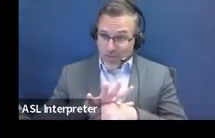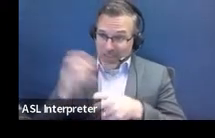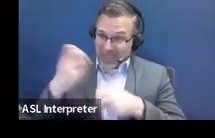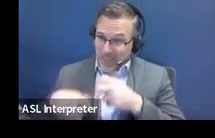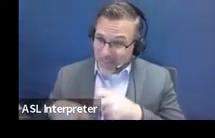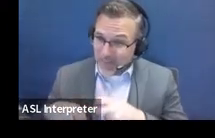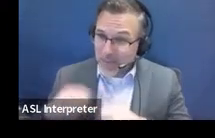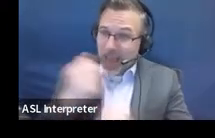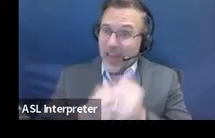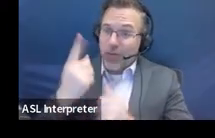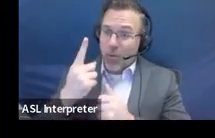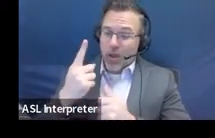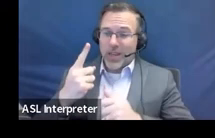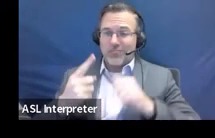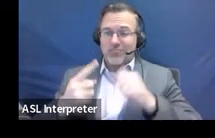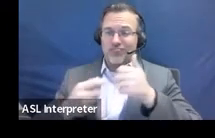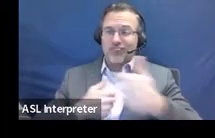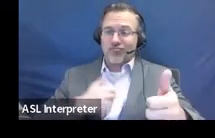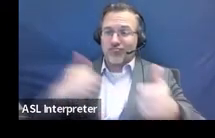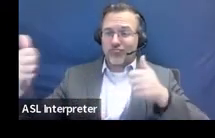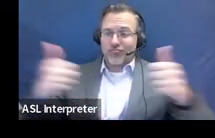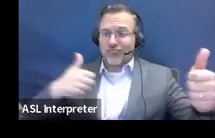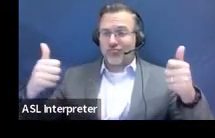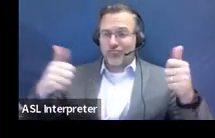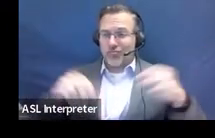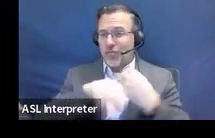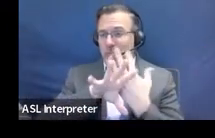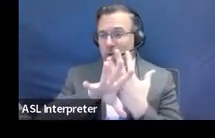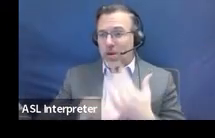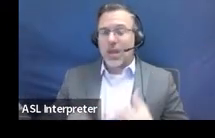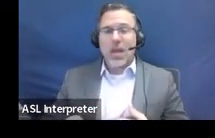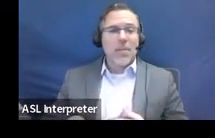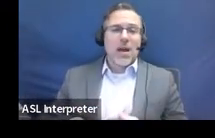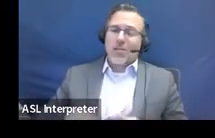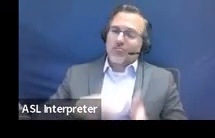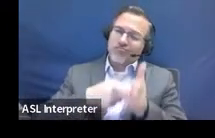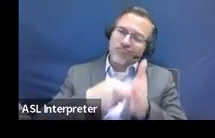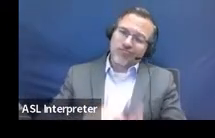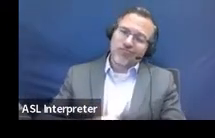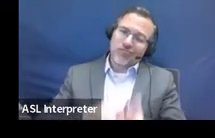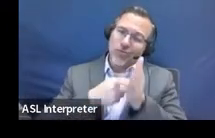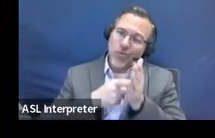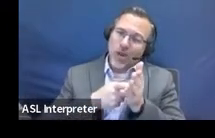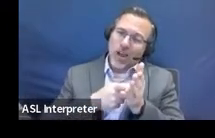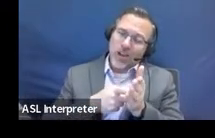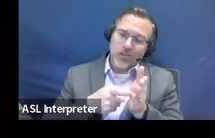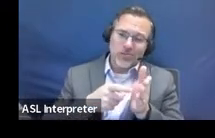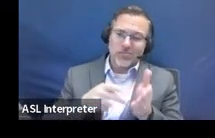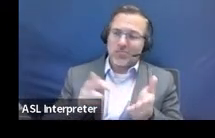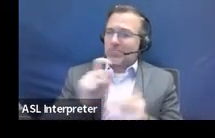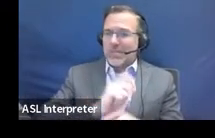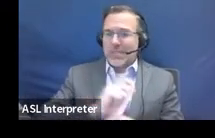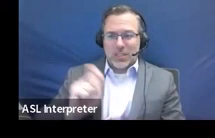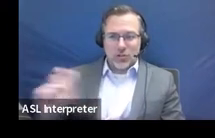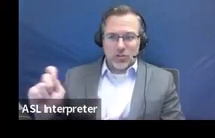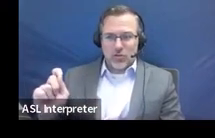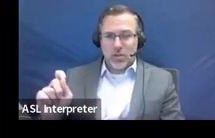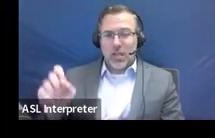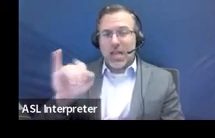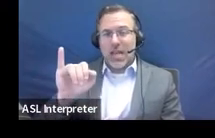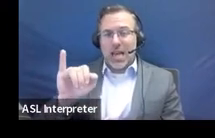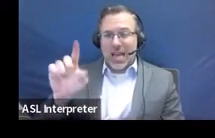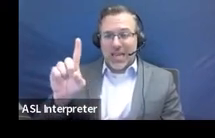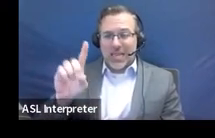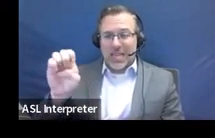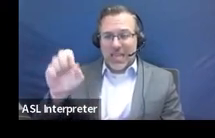there must be signatures. This is an IDEA. This is the one form that needs to be